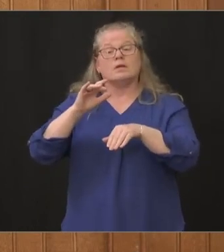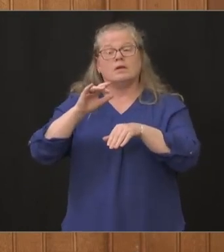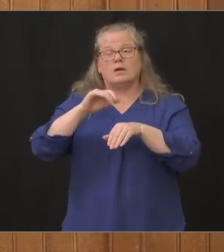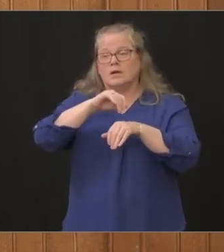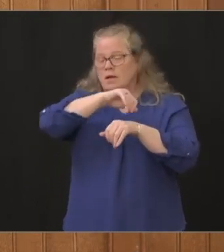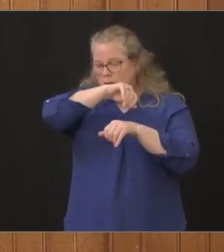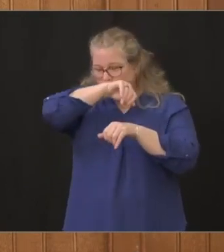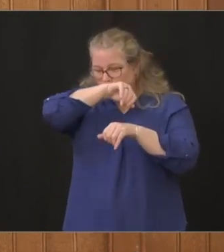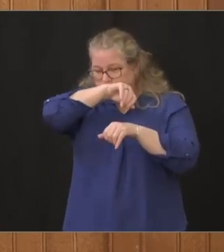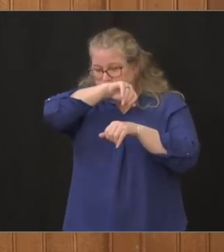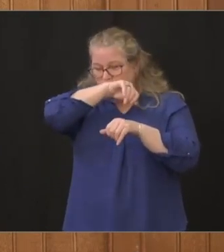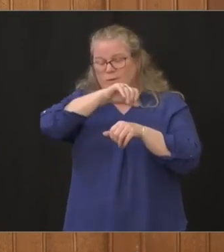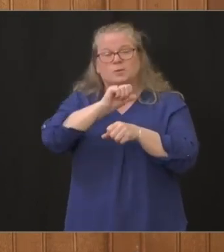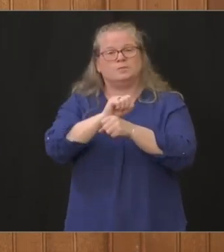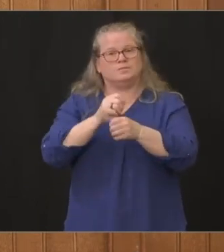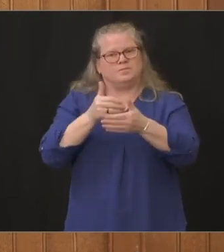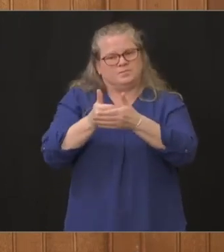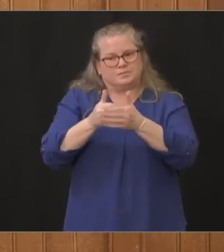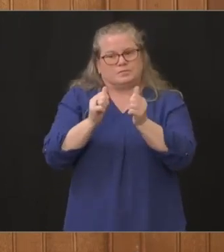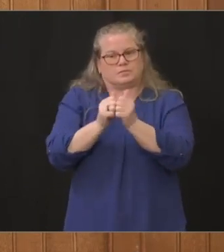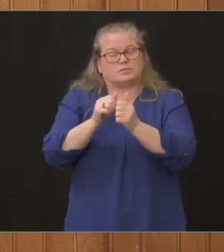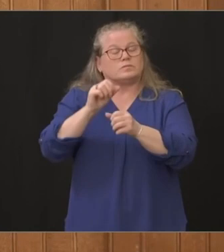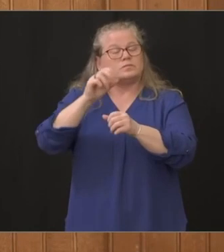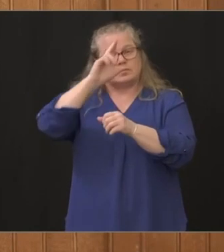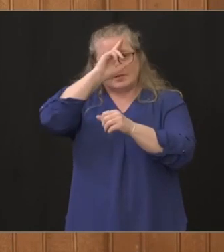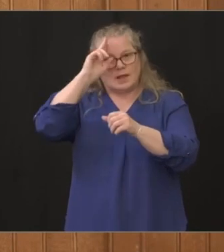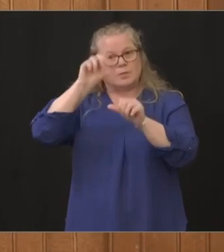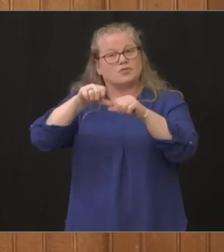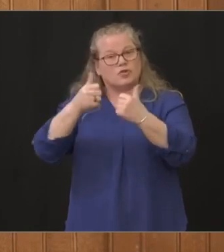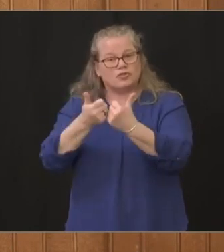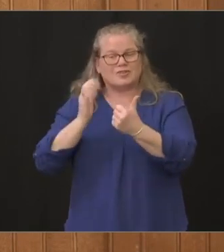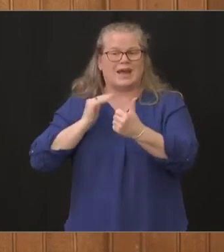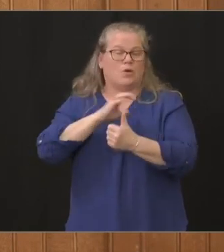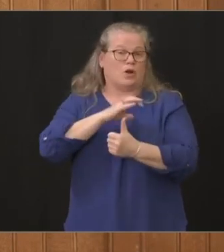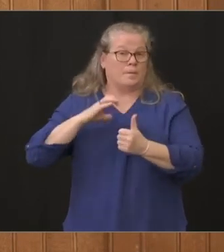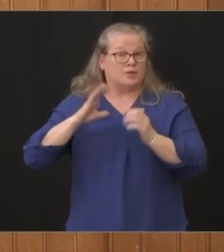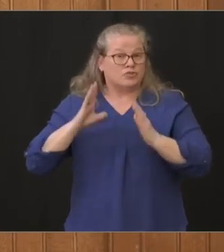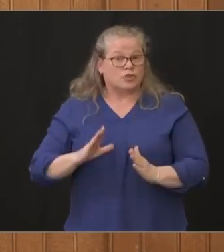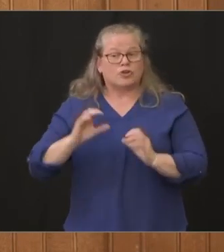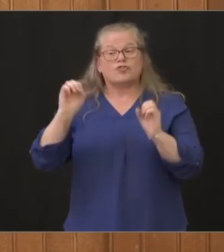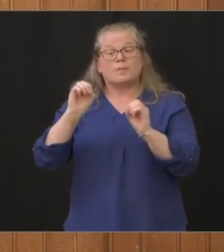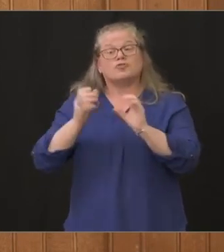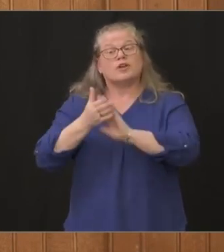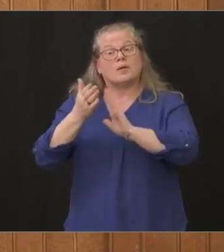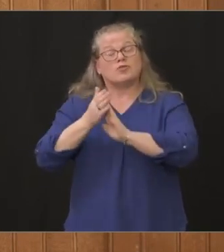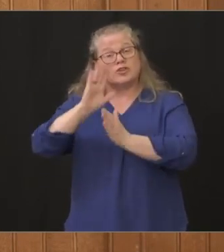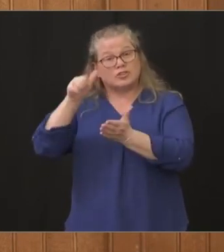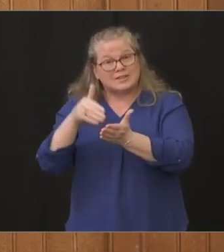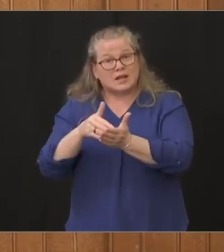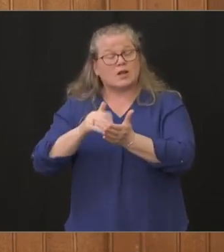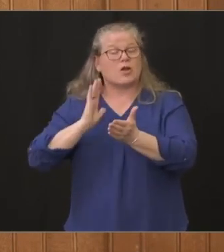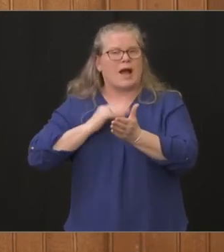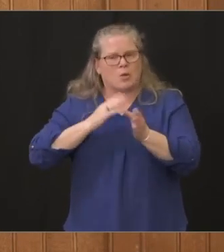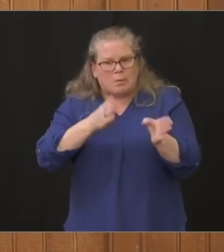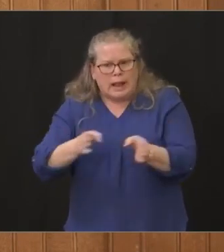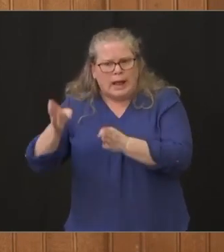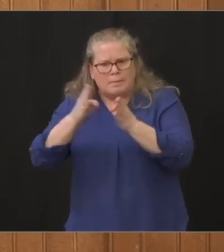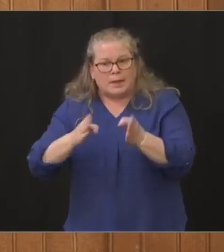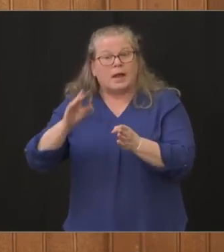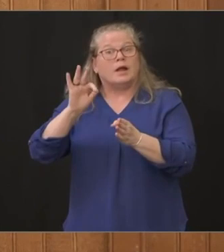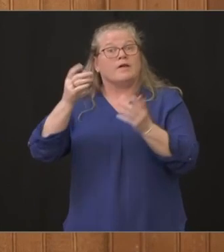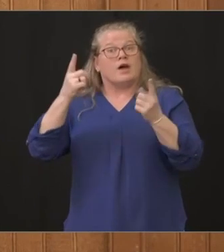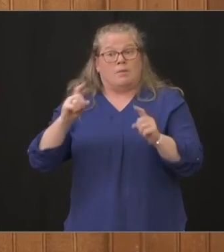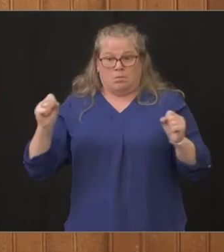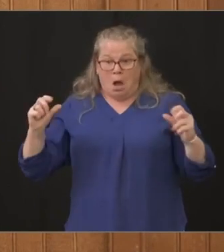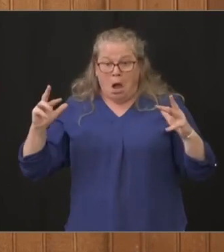association very tightly with a number of the commissioners in our emergency operations center working on our capacity plan our surge plans right now